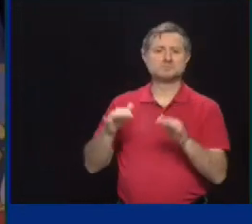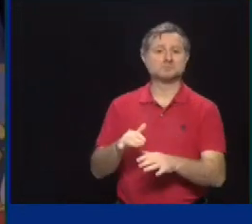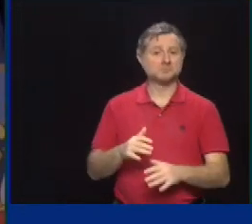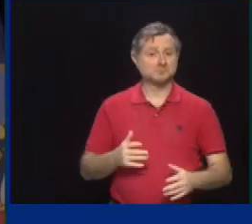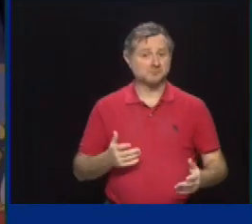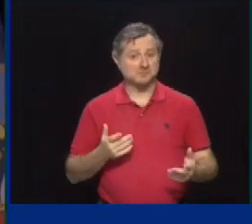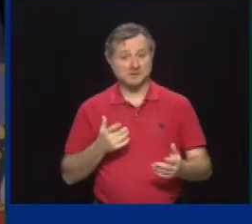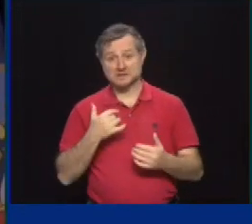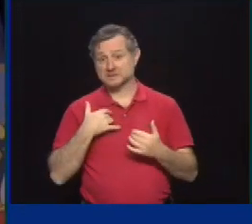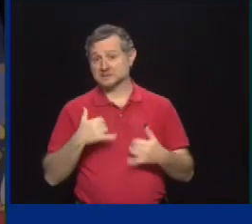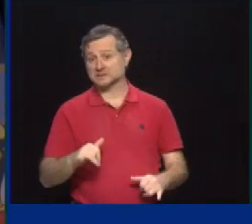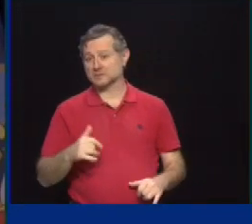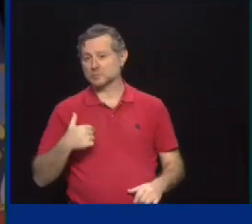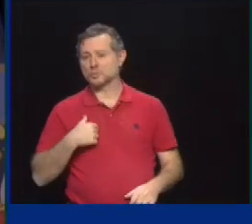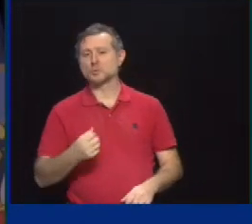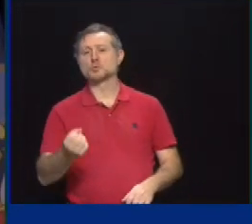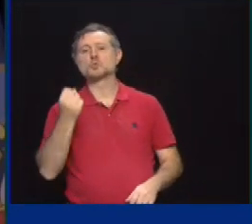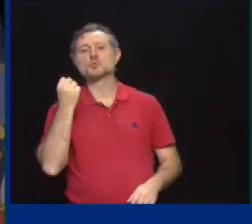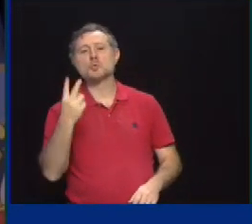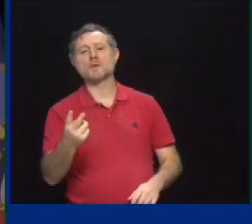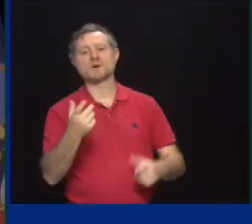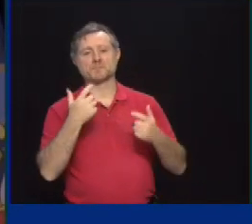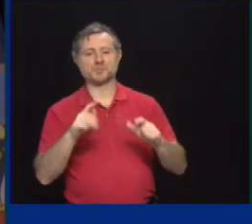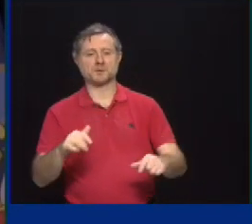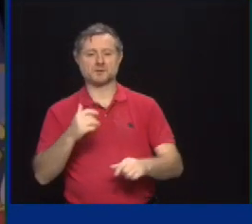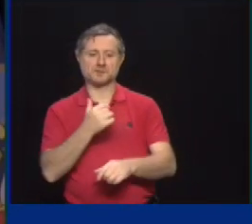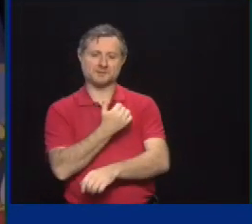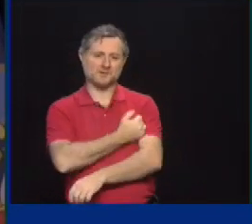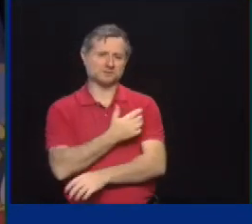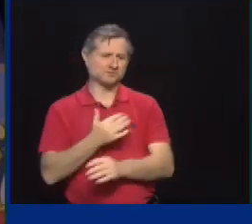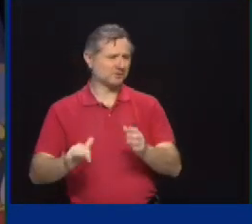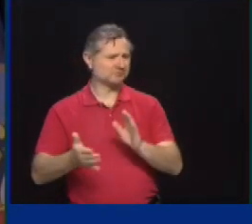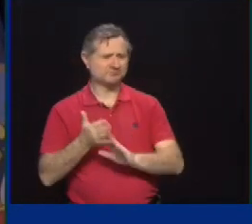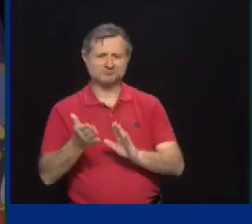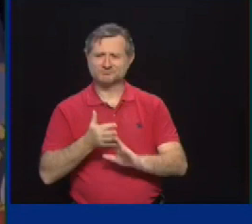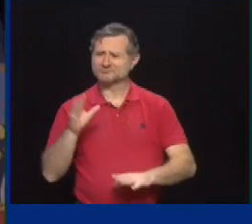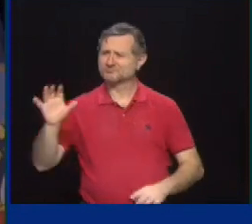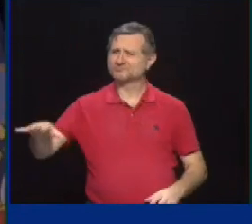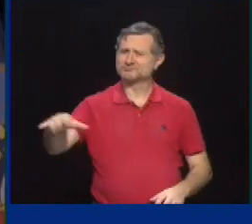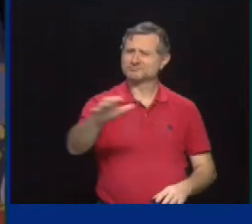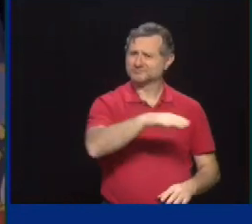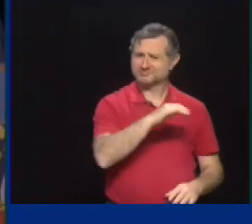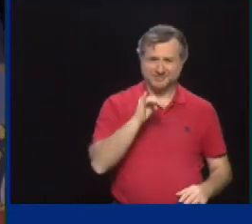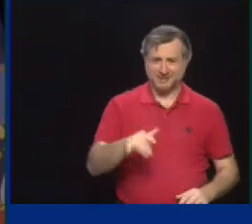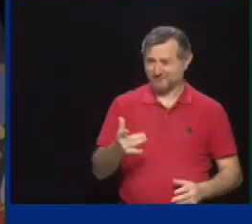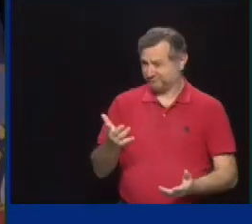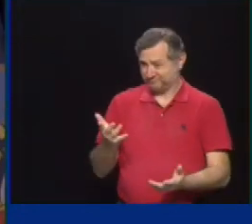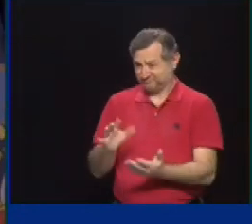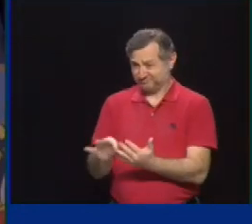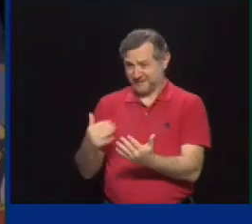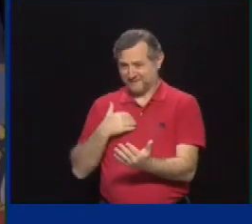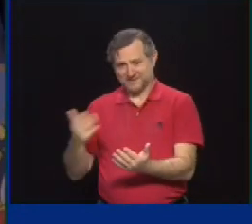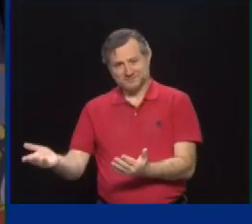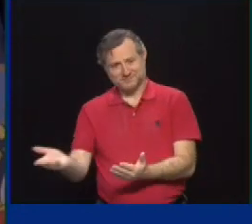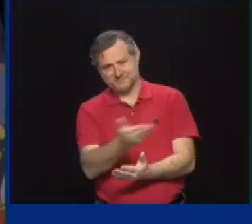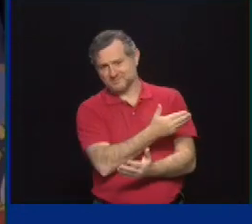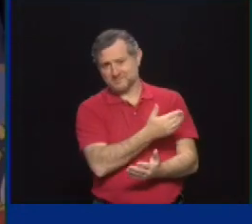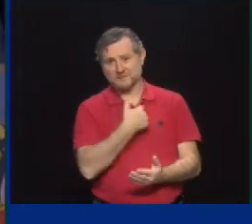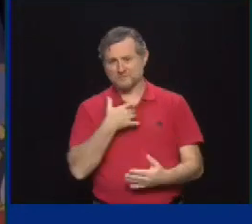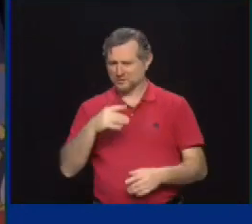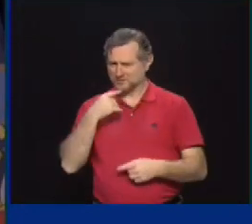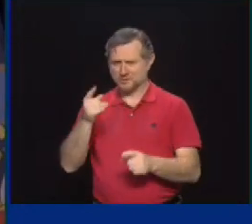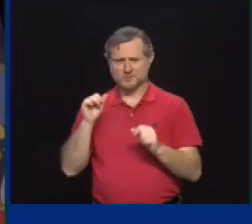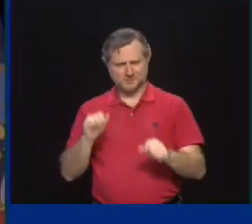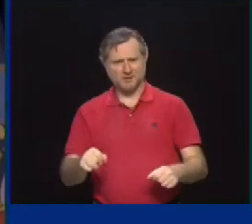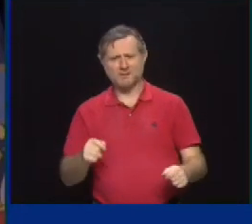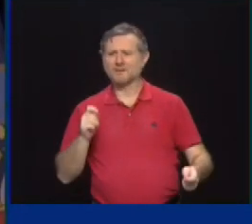been disabled. They're still in place, and that is an option for us to do. So as I said before, we can be very nimble if we want to adapt to